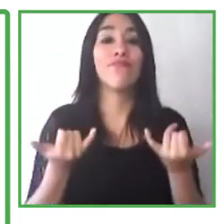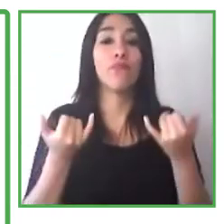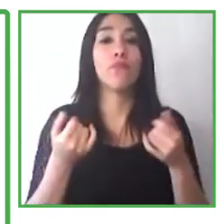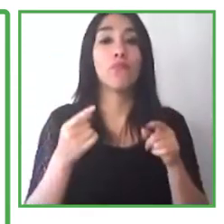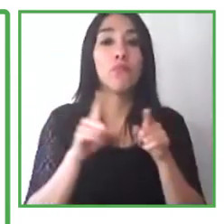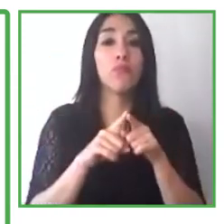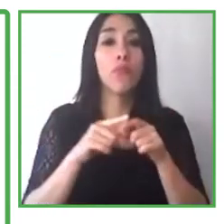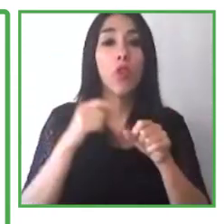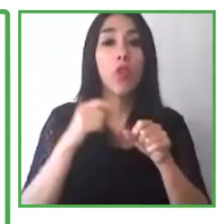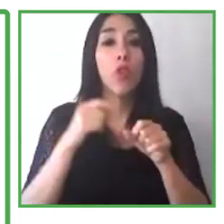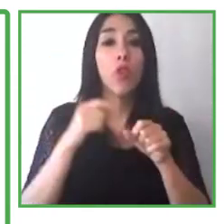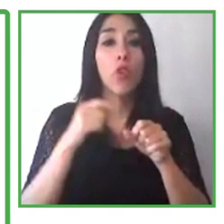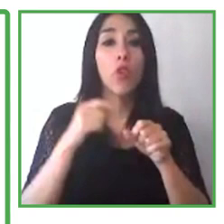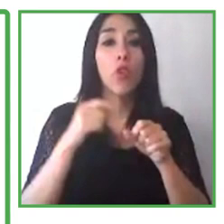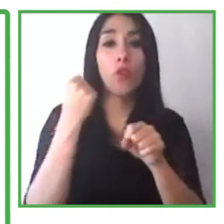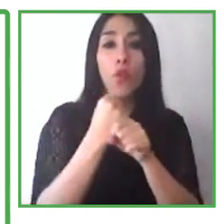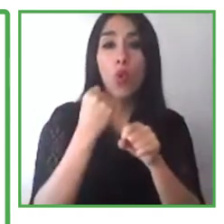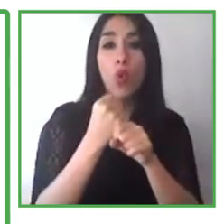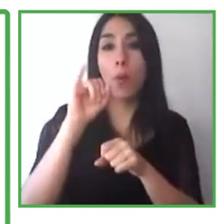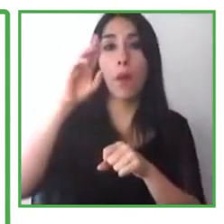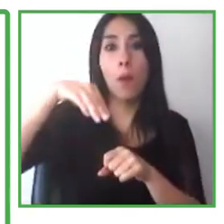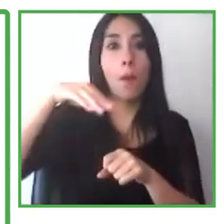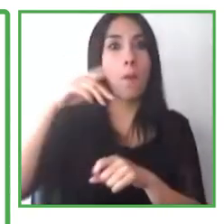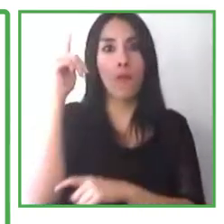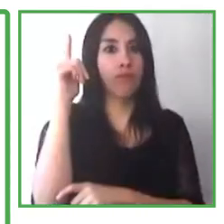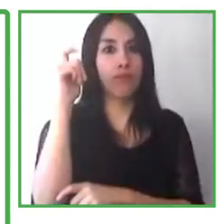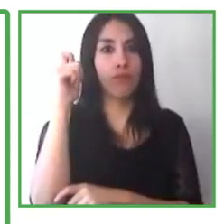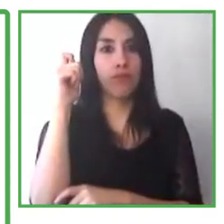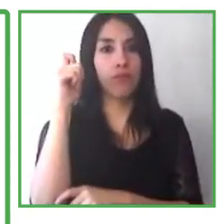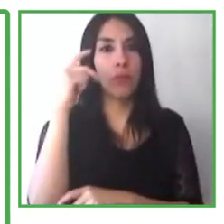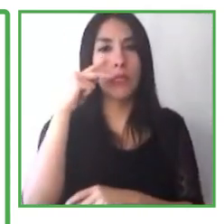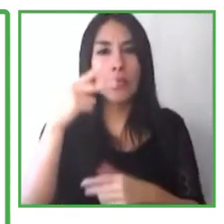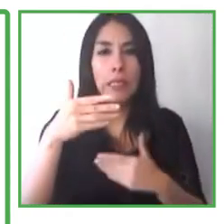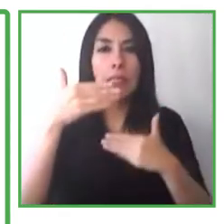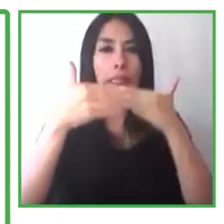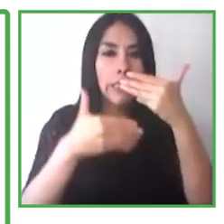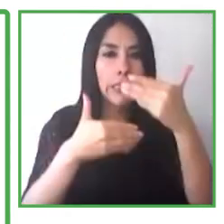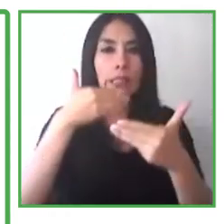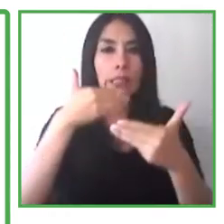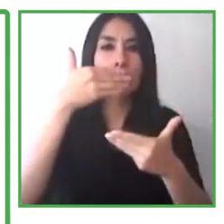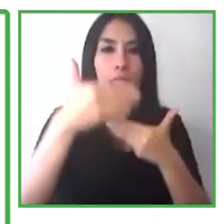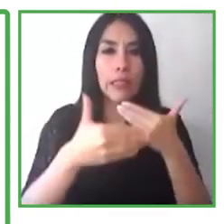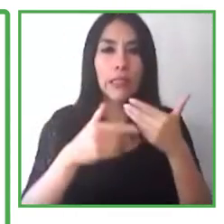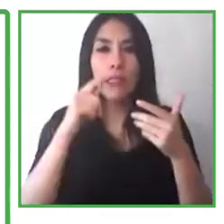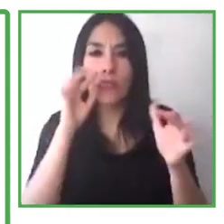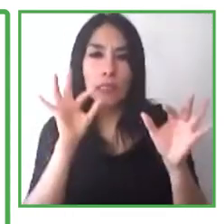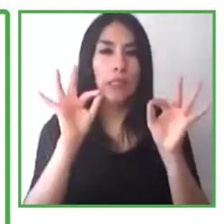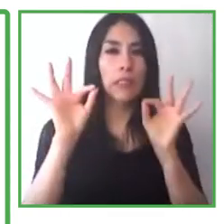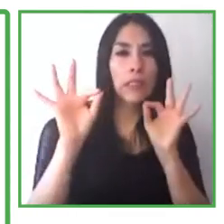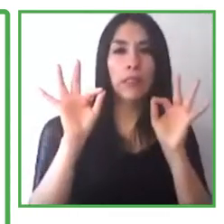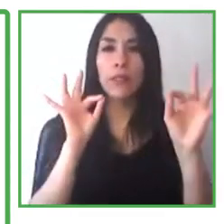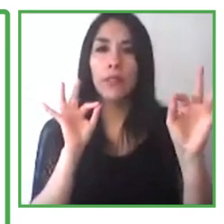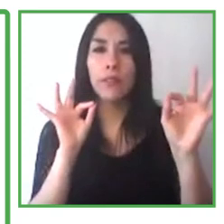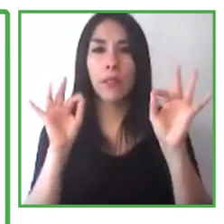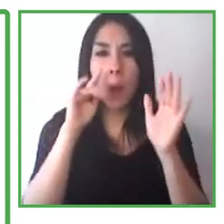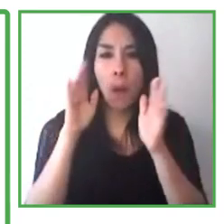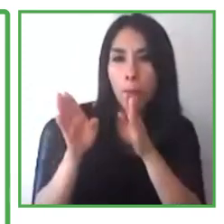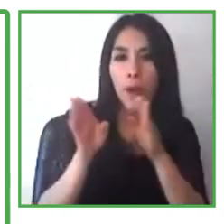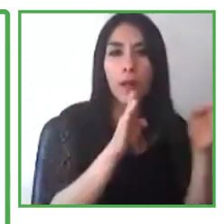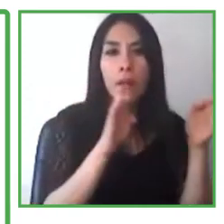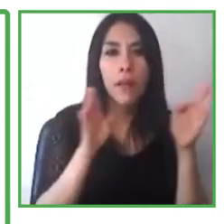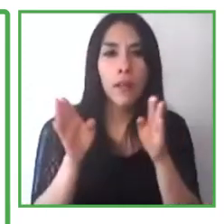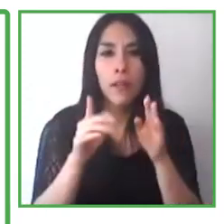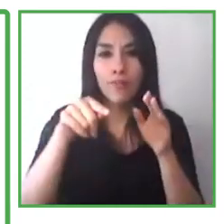strategy, we started working on this back in the 90s when prior to the